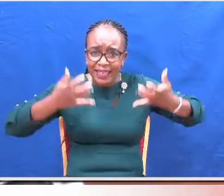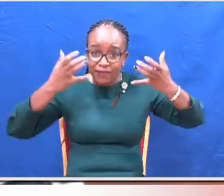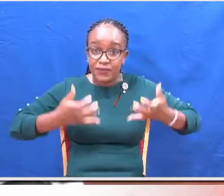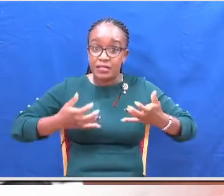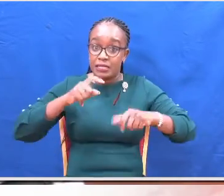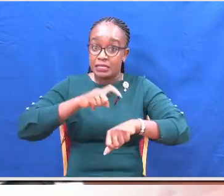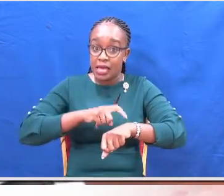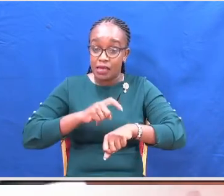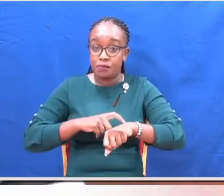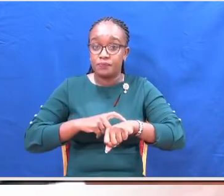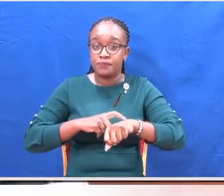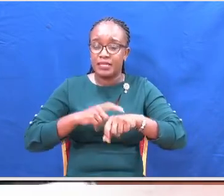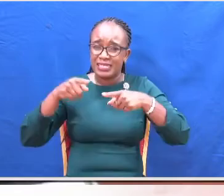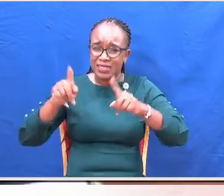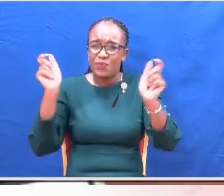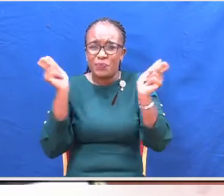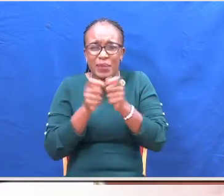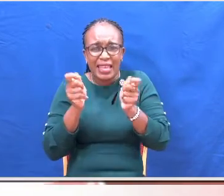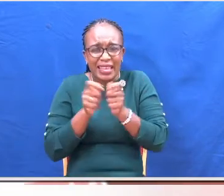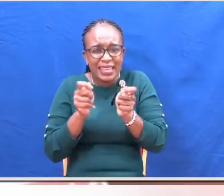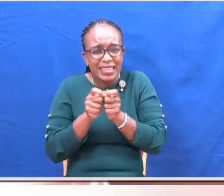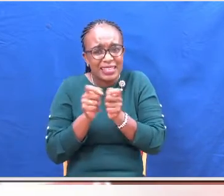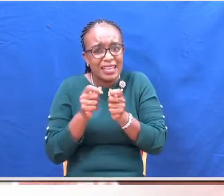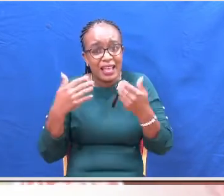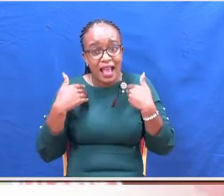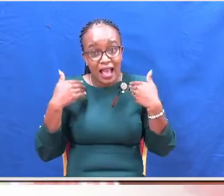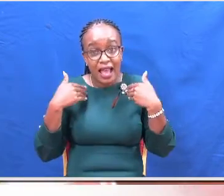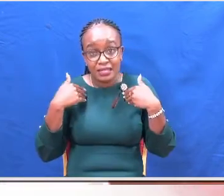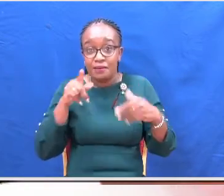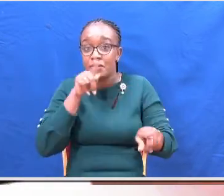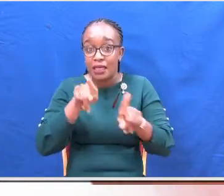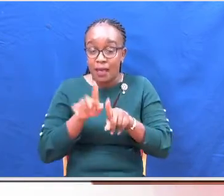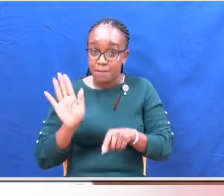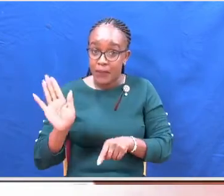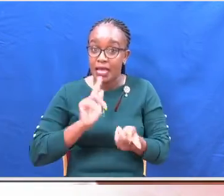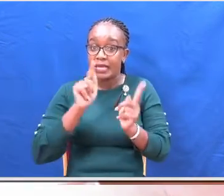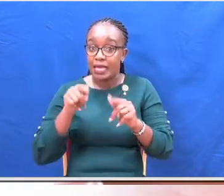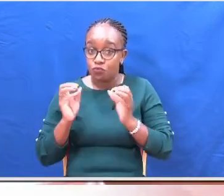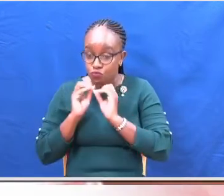and asked for